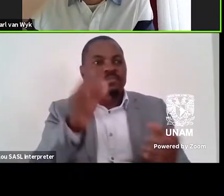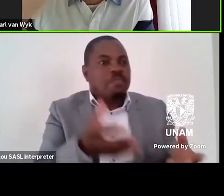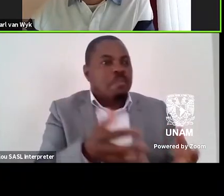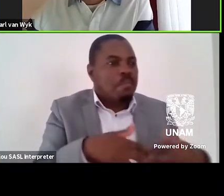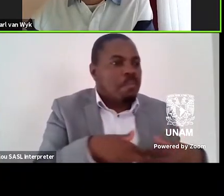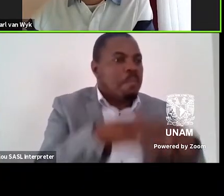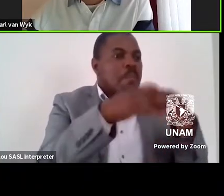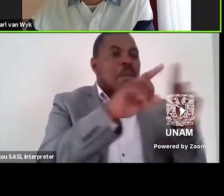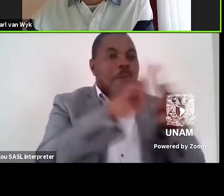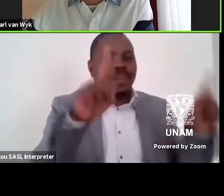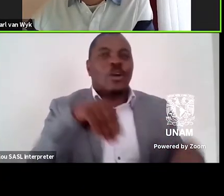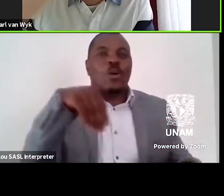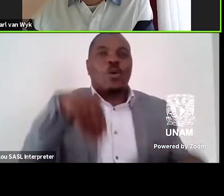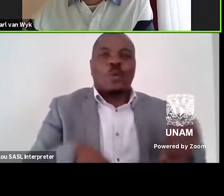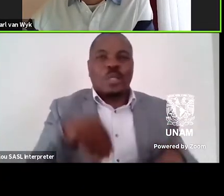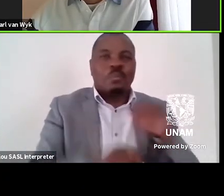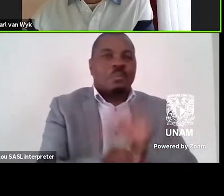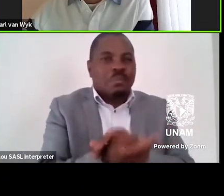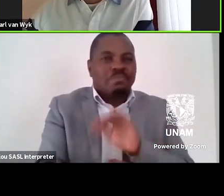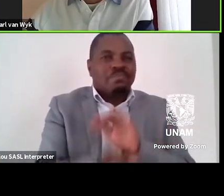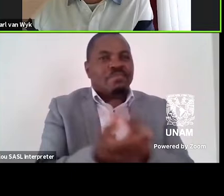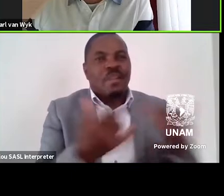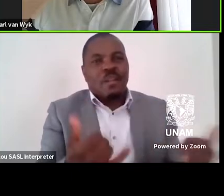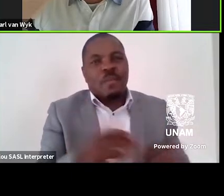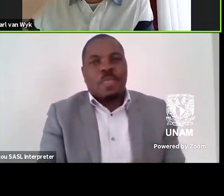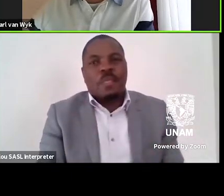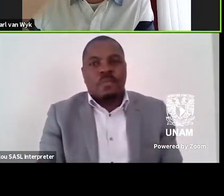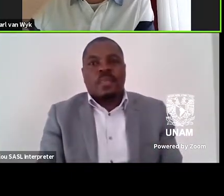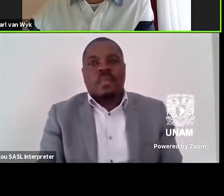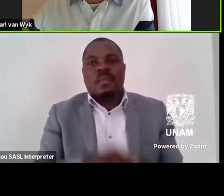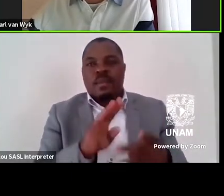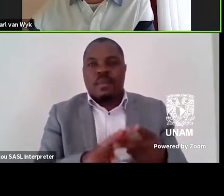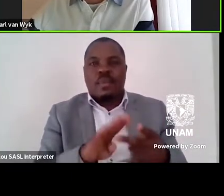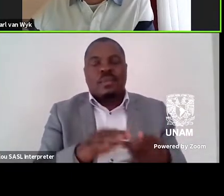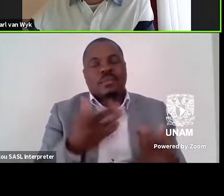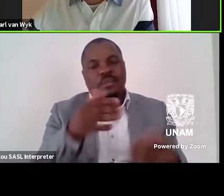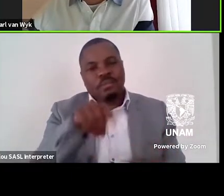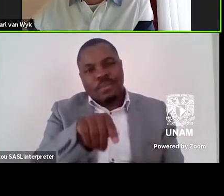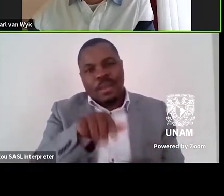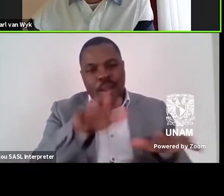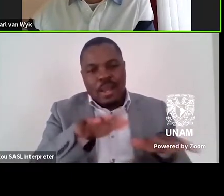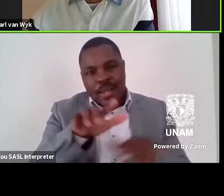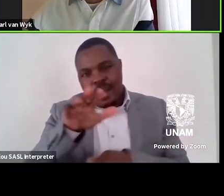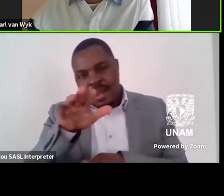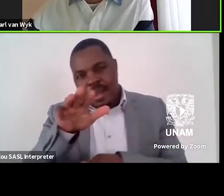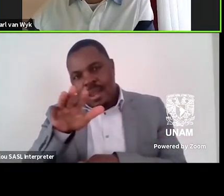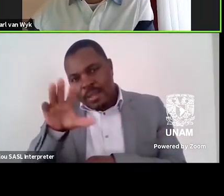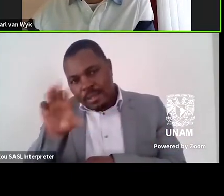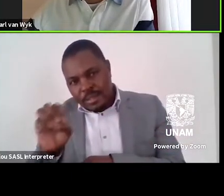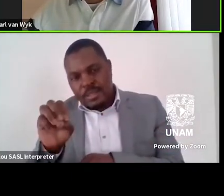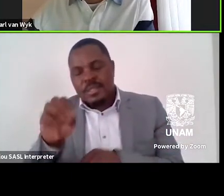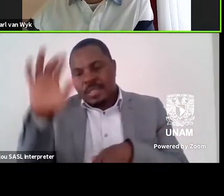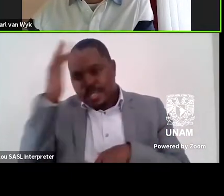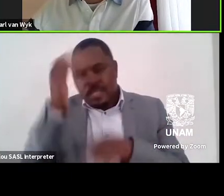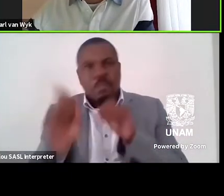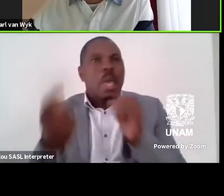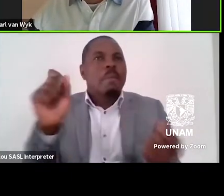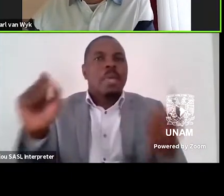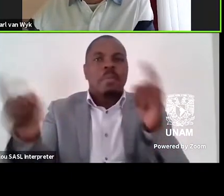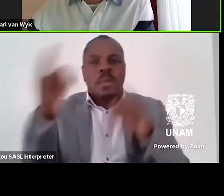described day-to-day business. A disease plagued the nation in the 1990s, the effects of which were